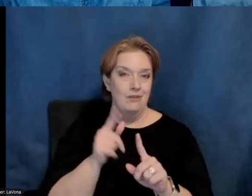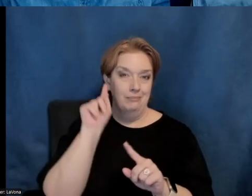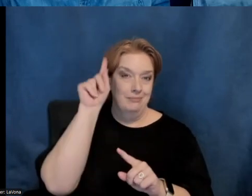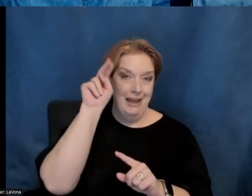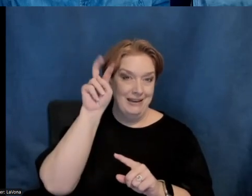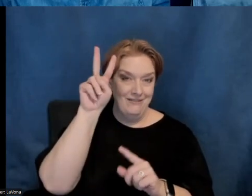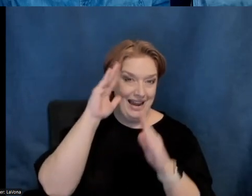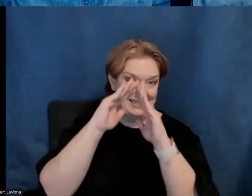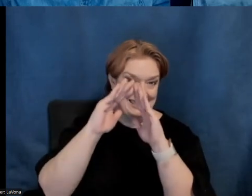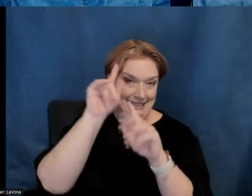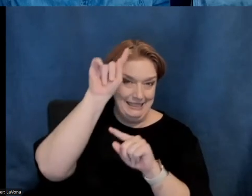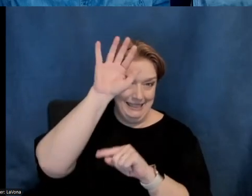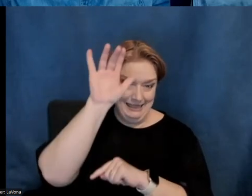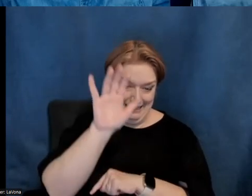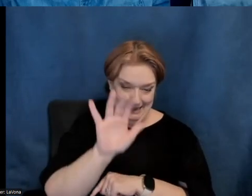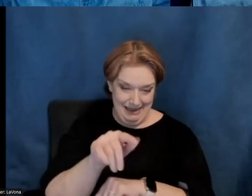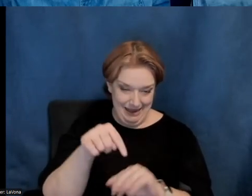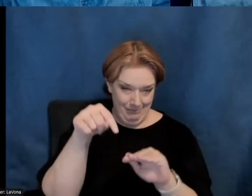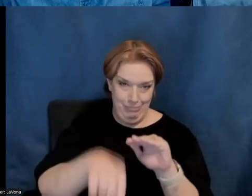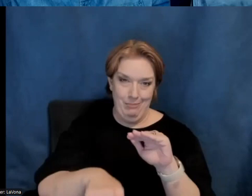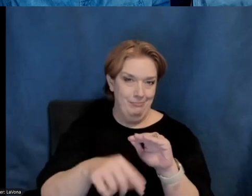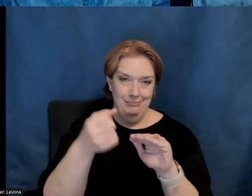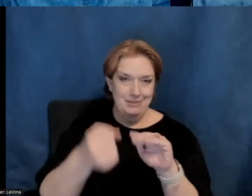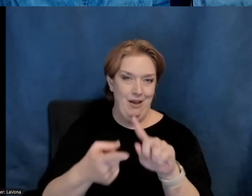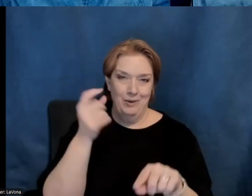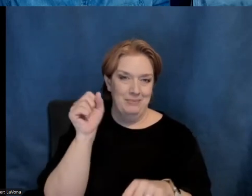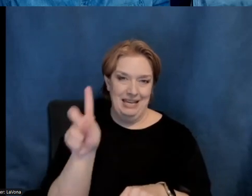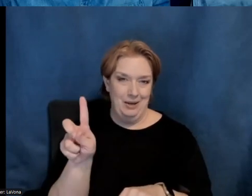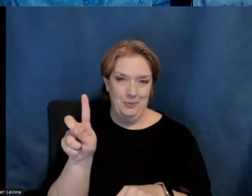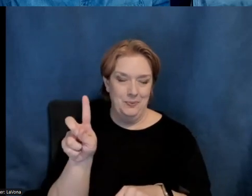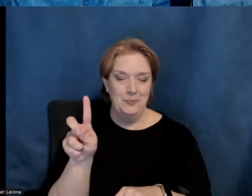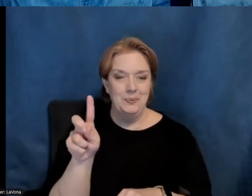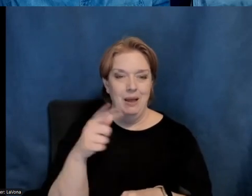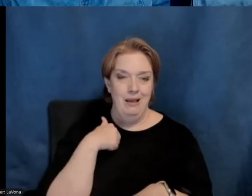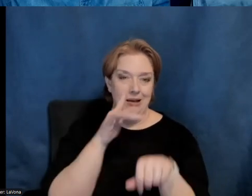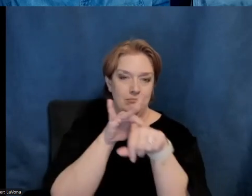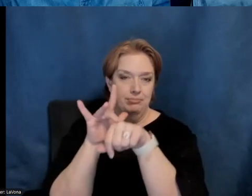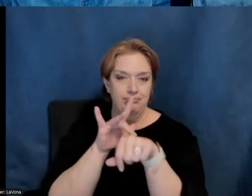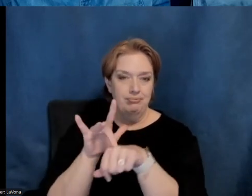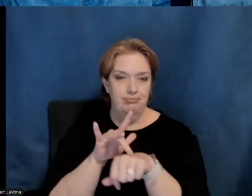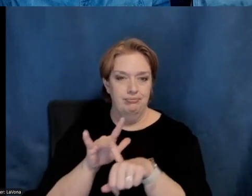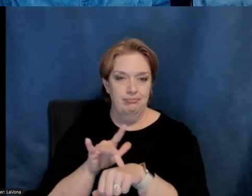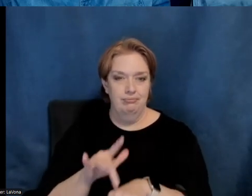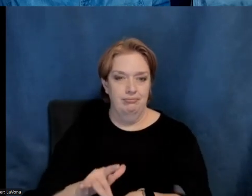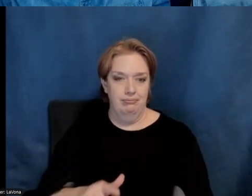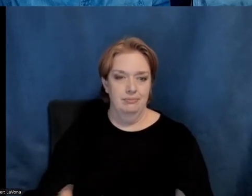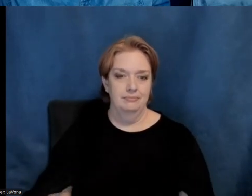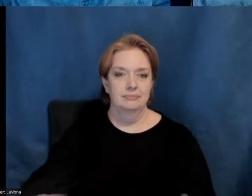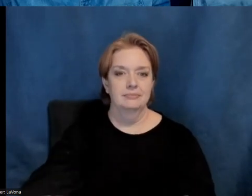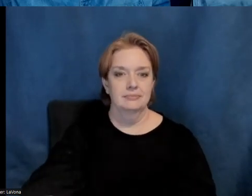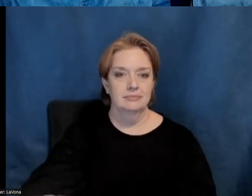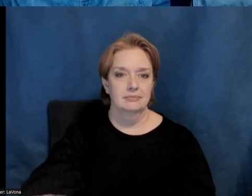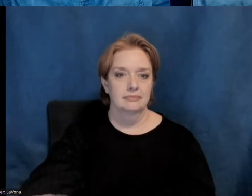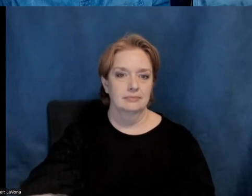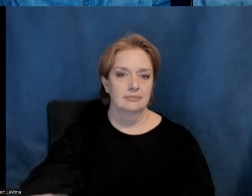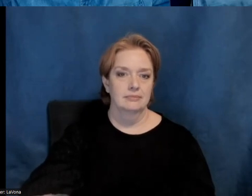the way down past San Diego. And I think, um, what I, what I often think about, and I, and I want to throw